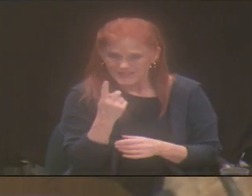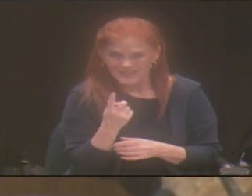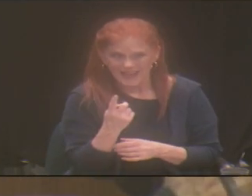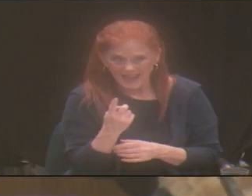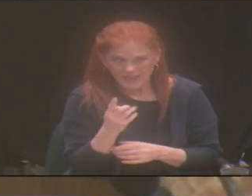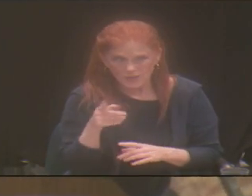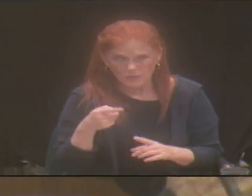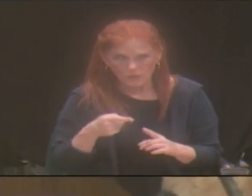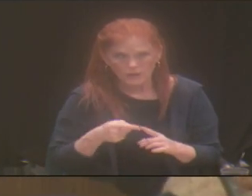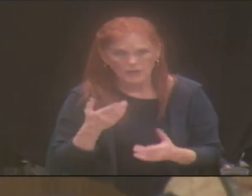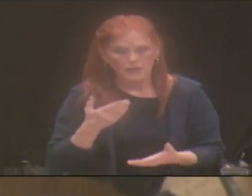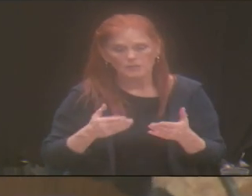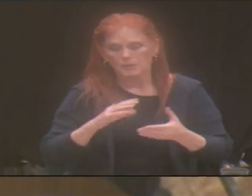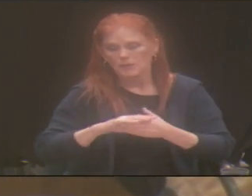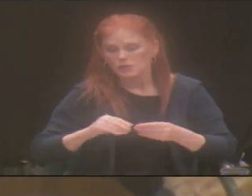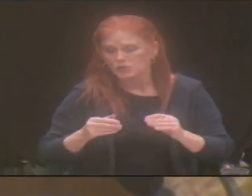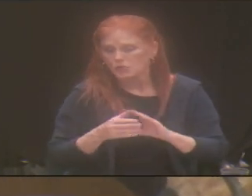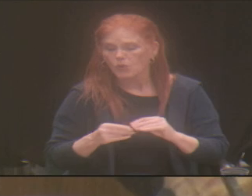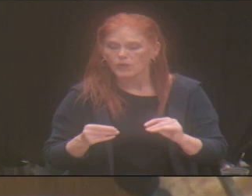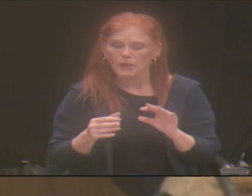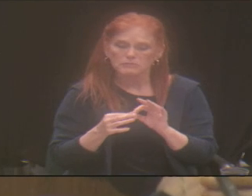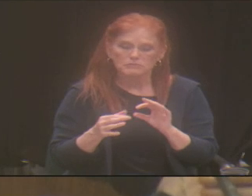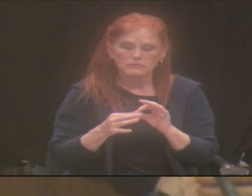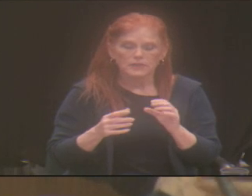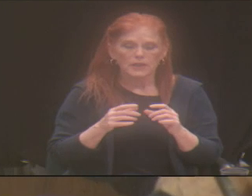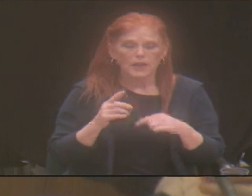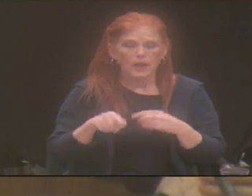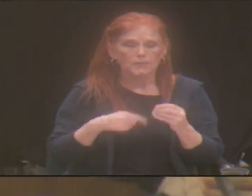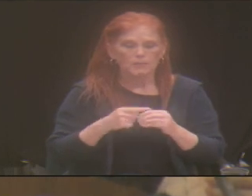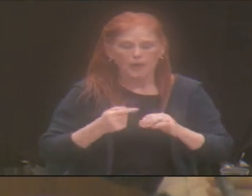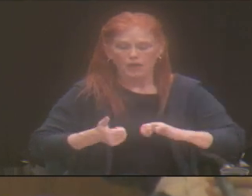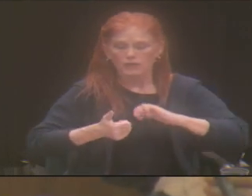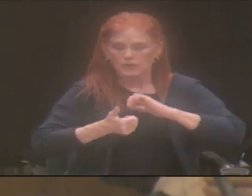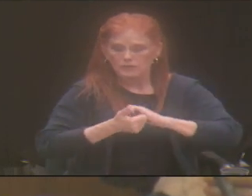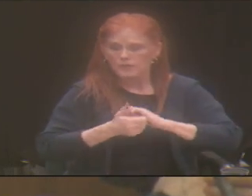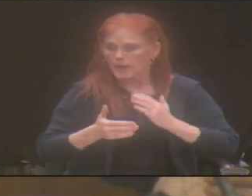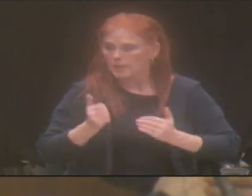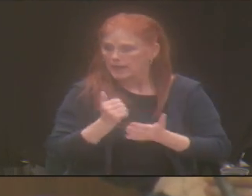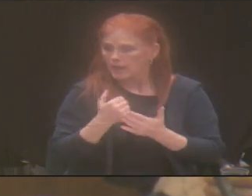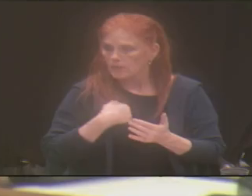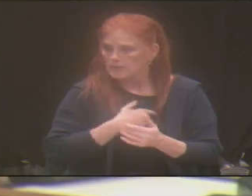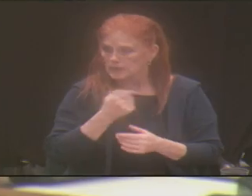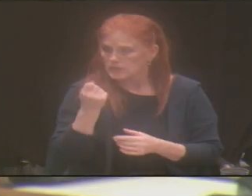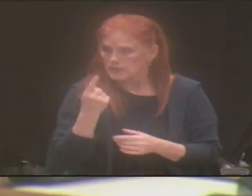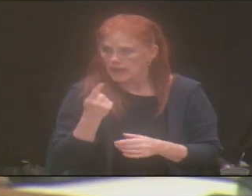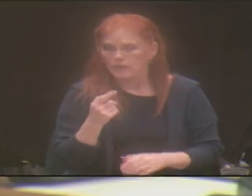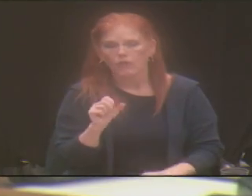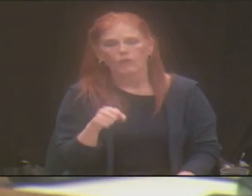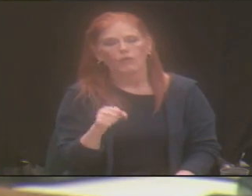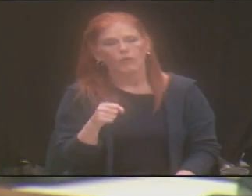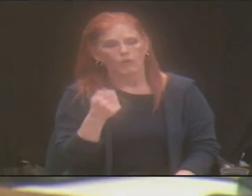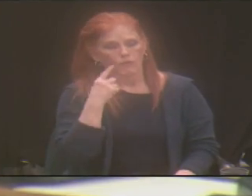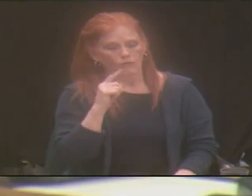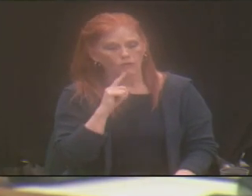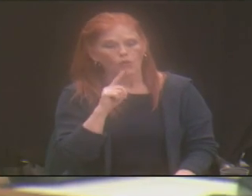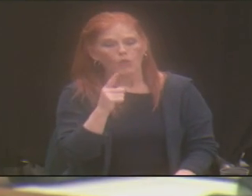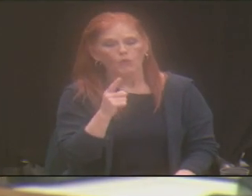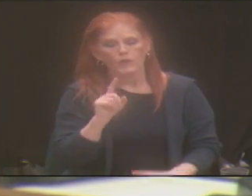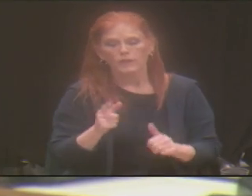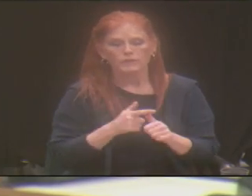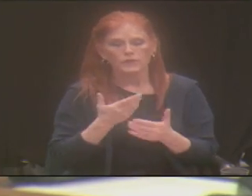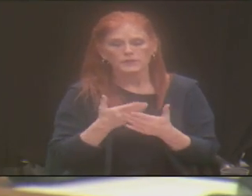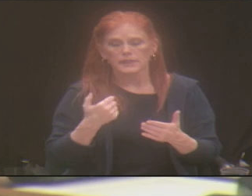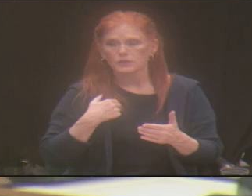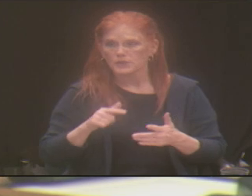there maybe a story, an anecdote about a notable partnership, a success story maybe? Absolutely. One of the first things we started